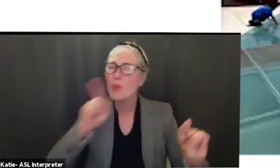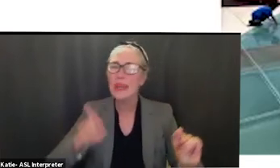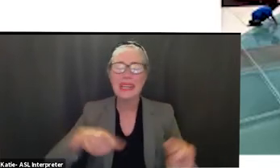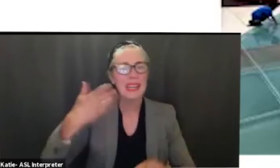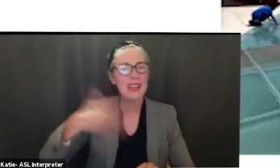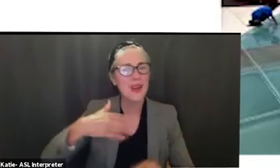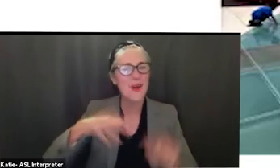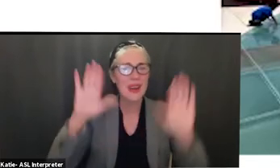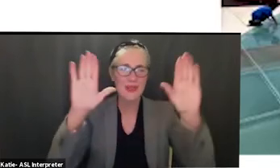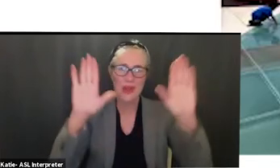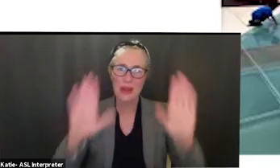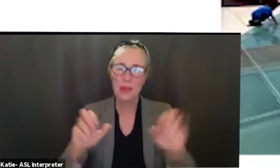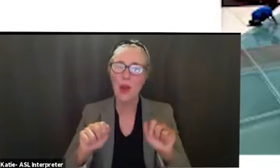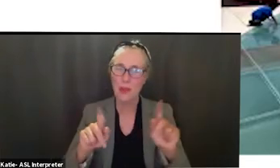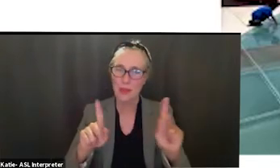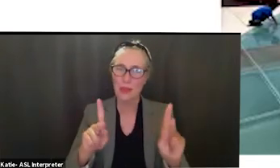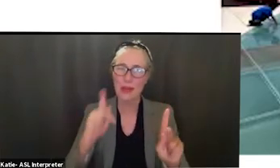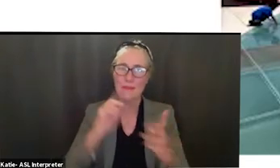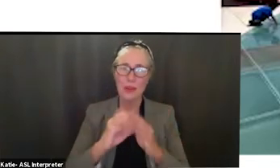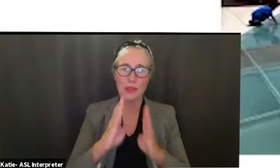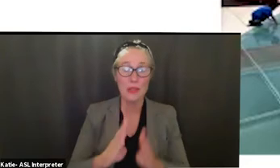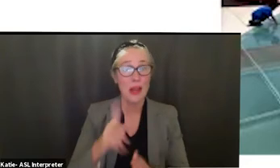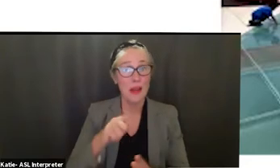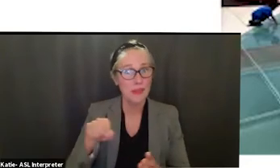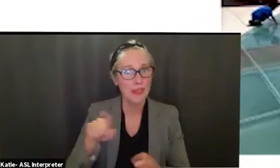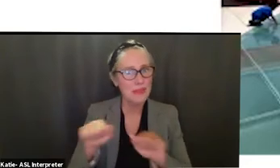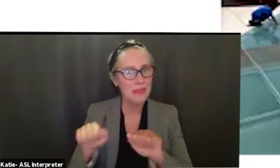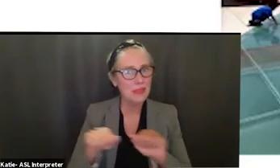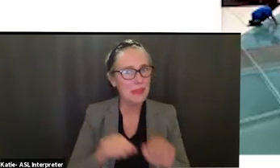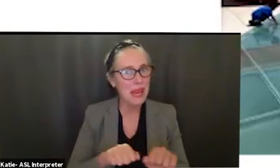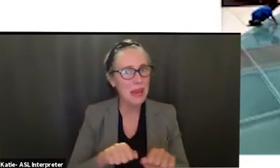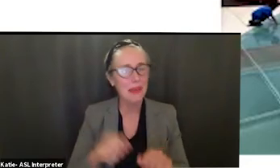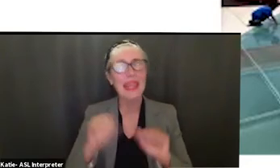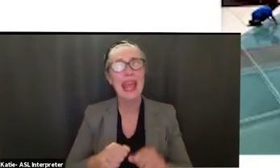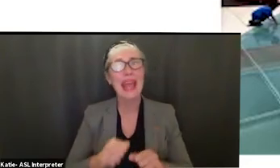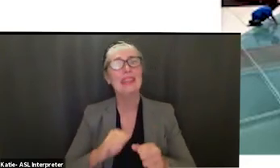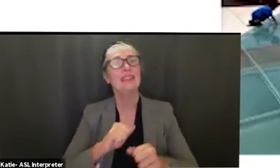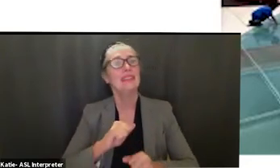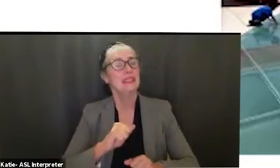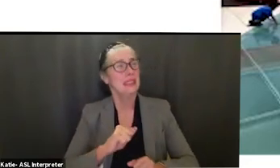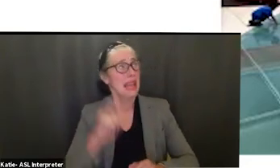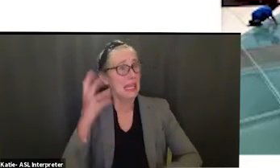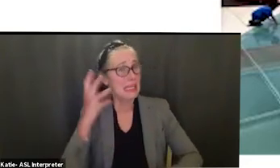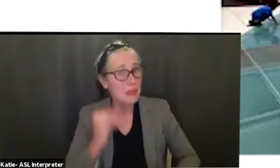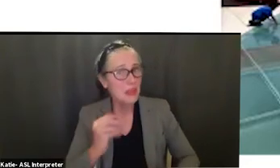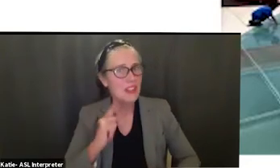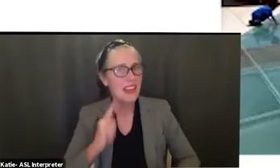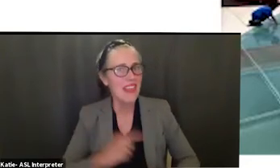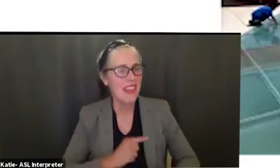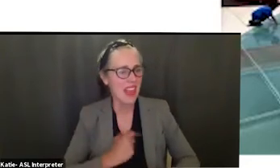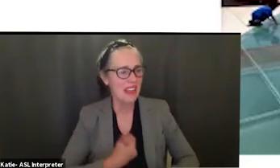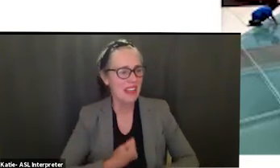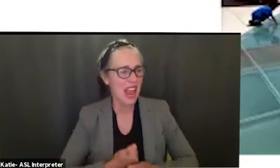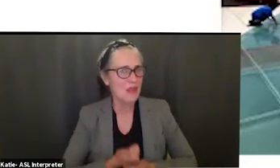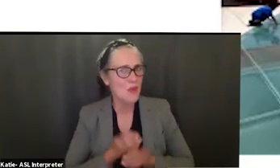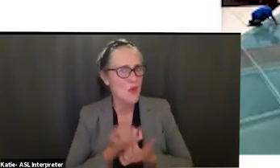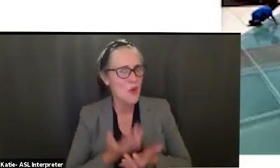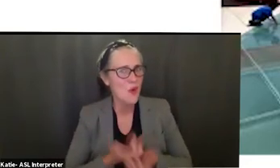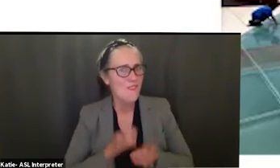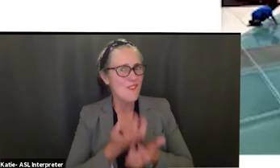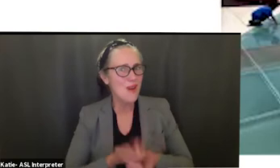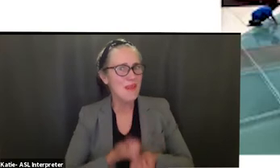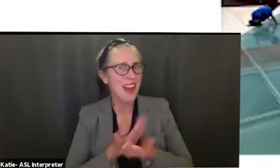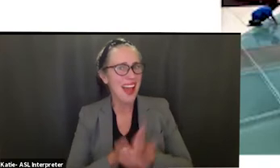opportunities for our students and for them to be able to verbalize um how how exciting and how how uh